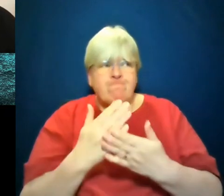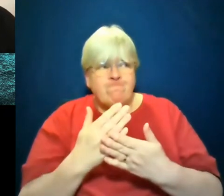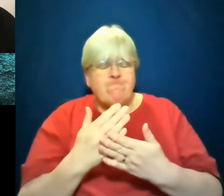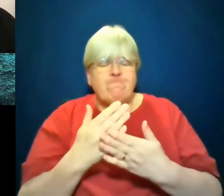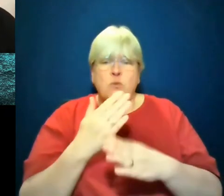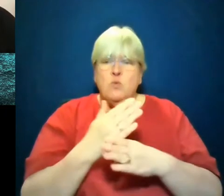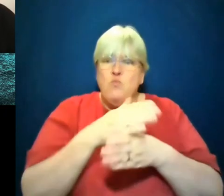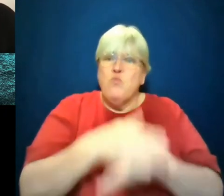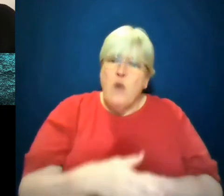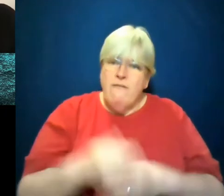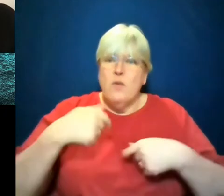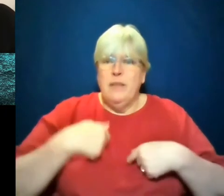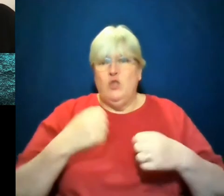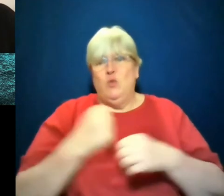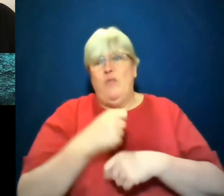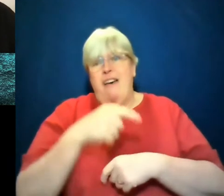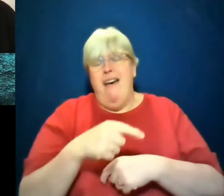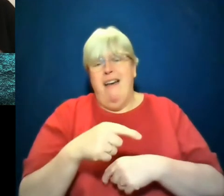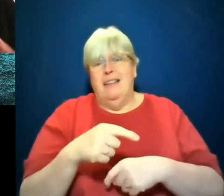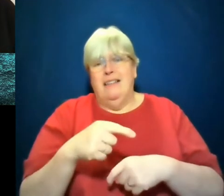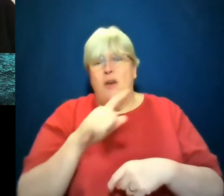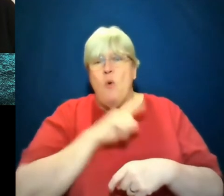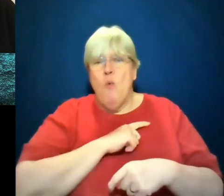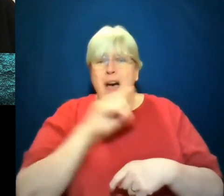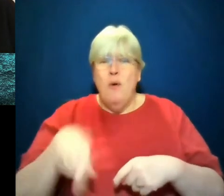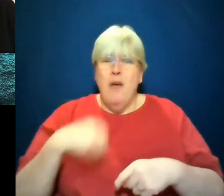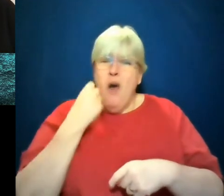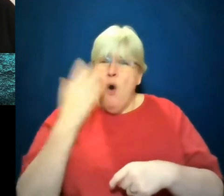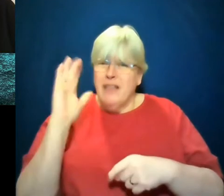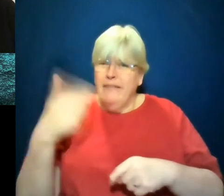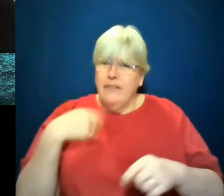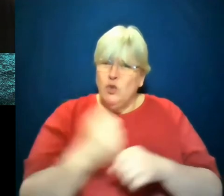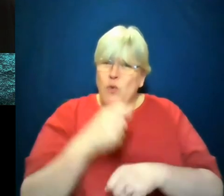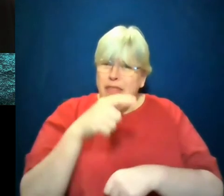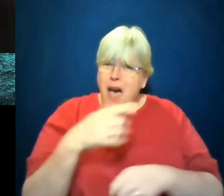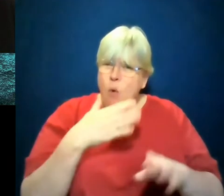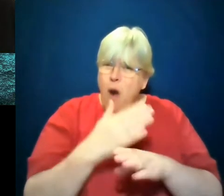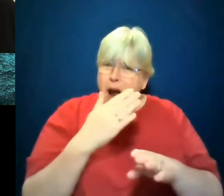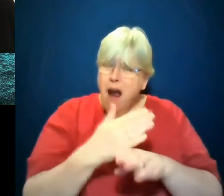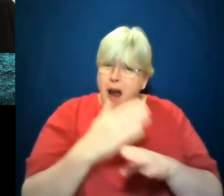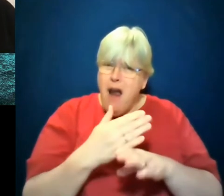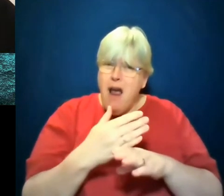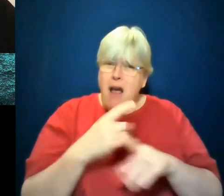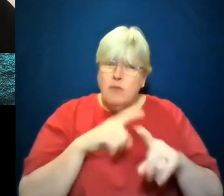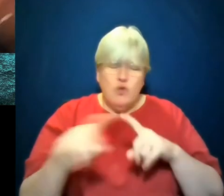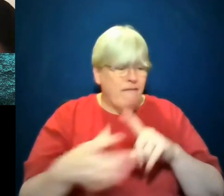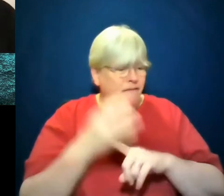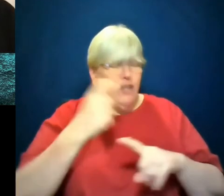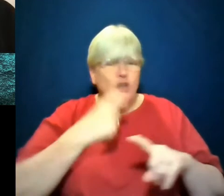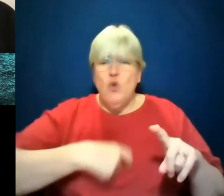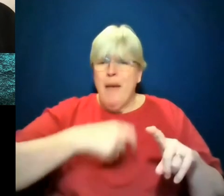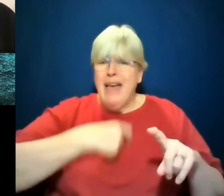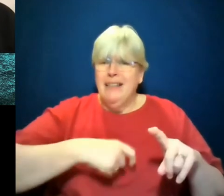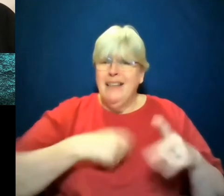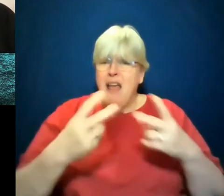I, but I still echo what Dana said. Why are we always the ones having to do that kind of work where we're looking for the humanity in people? And it